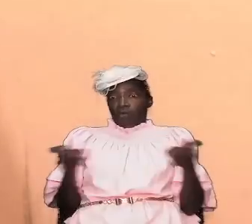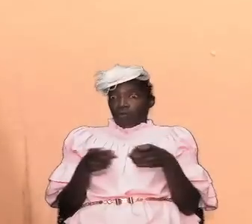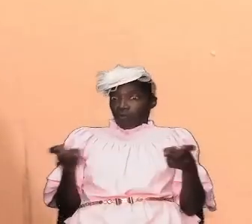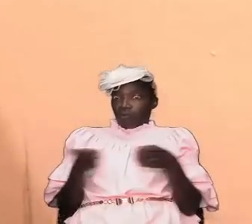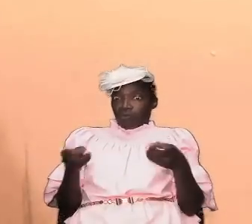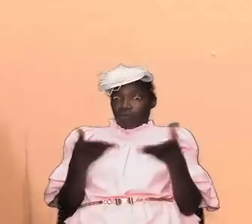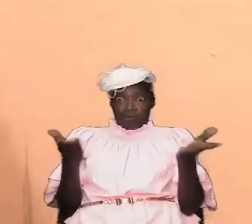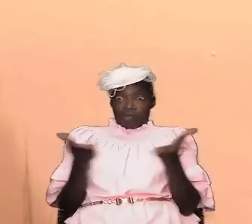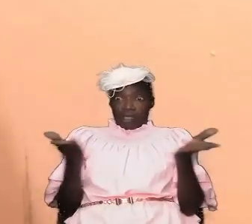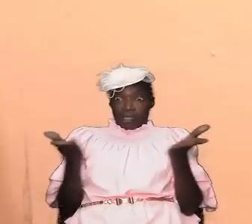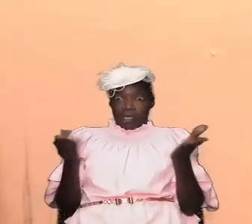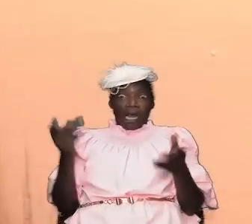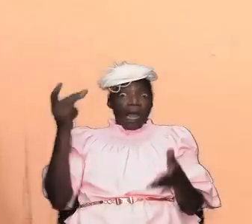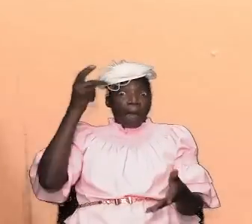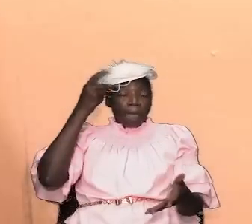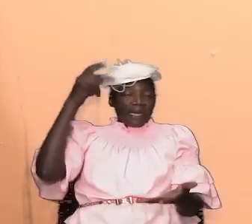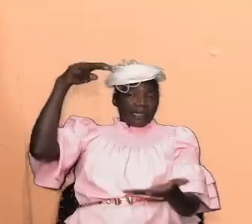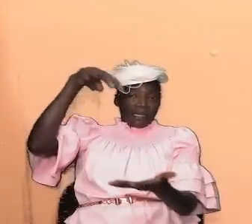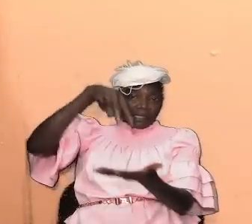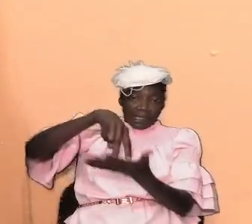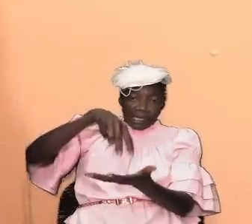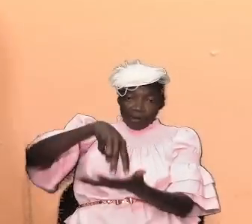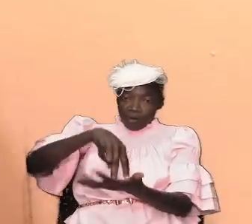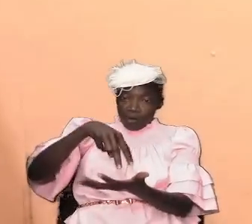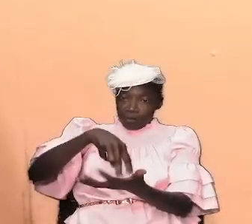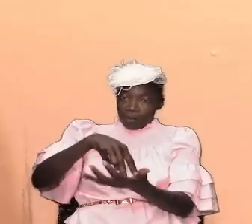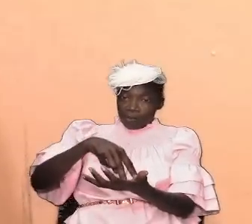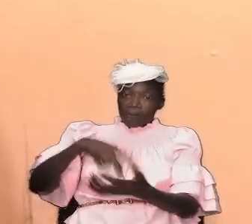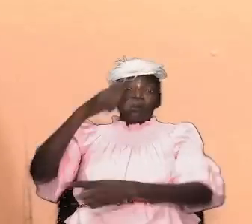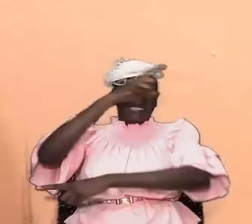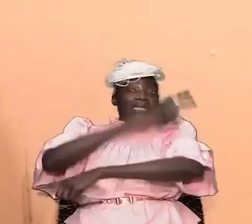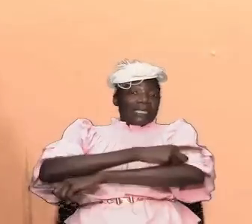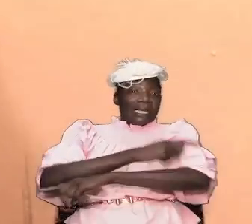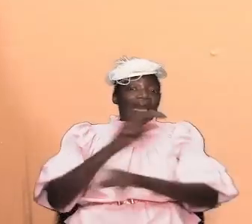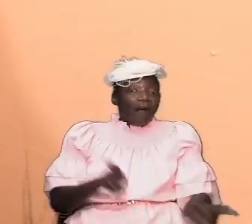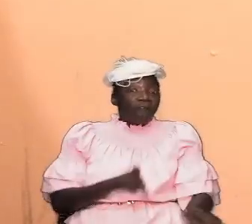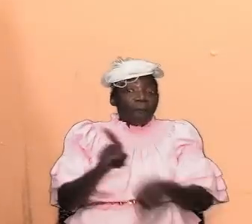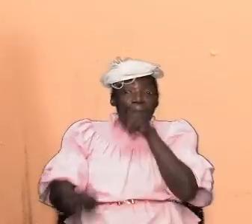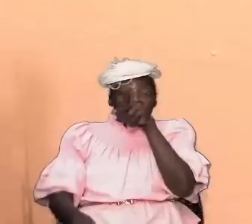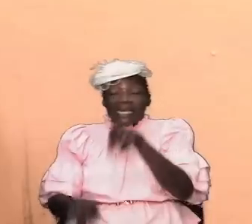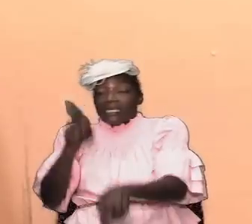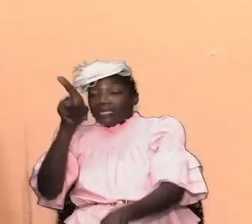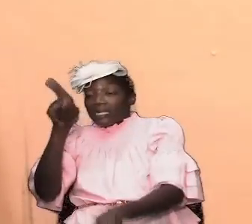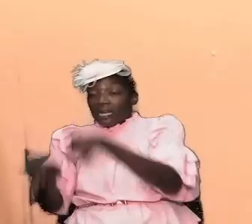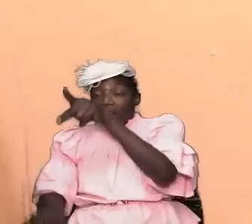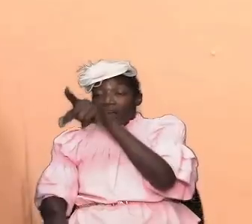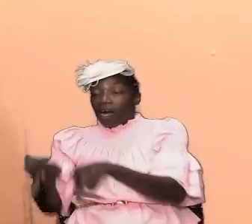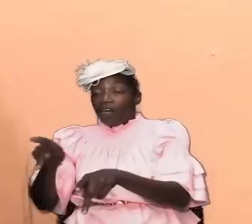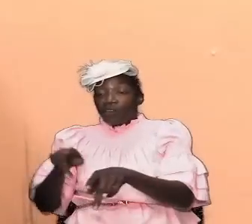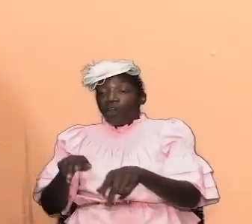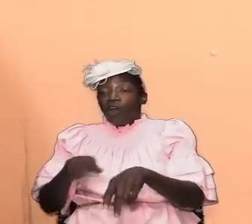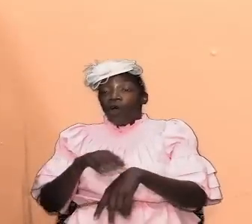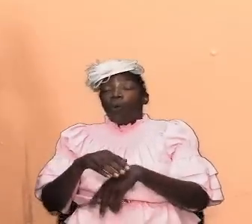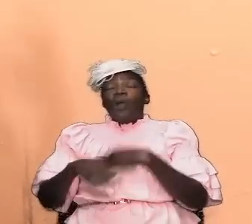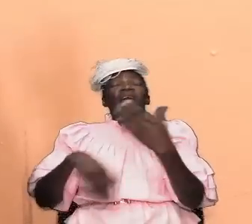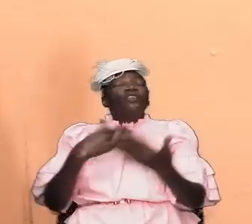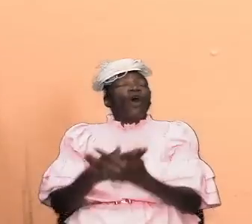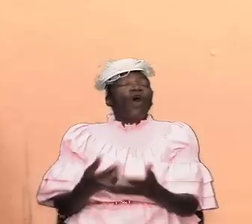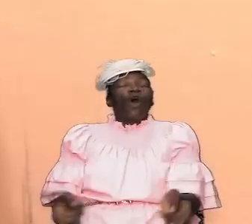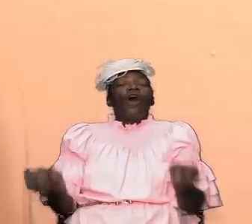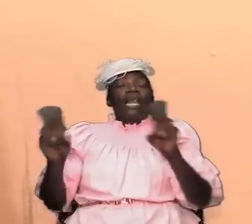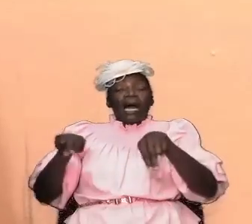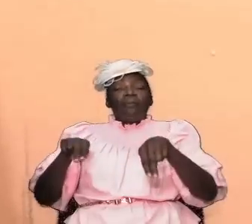do and peter stood up this is the day of pentecost this is where it all happened this is how it